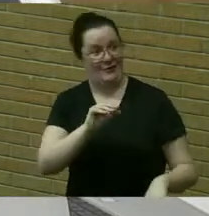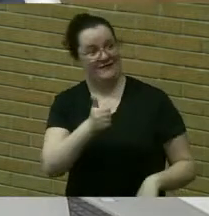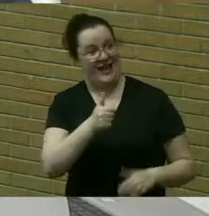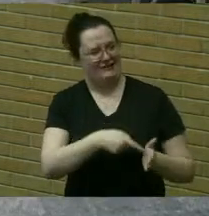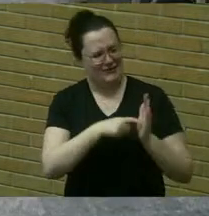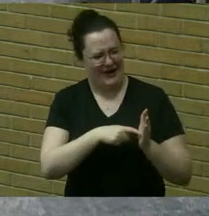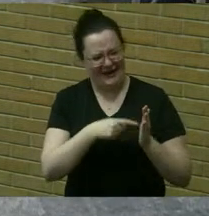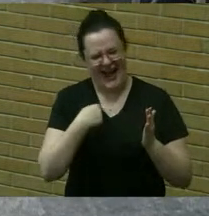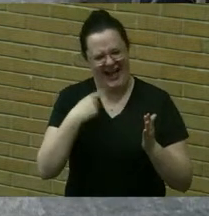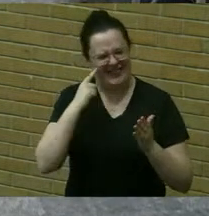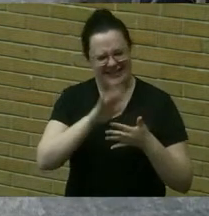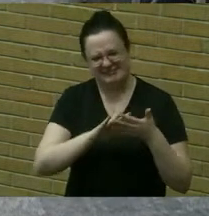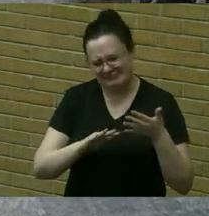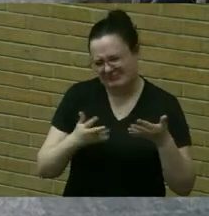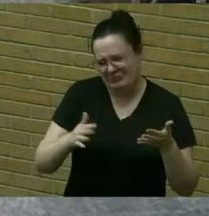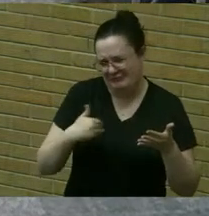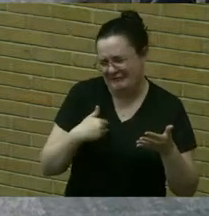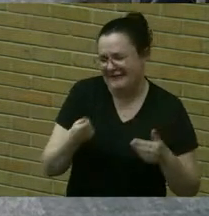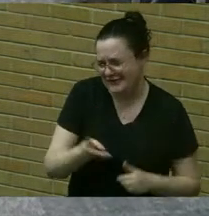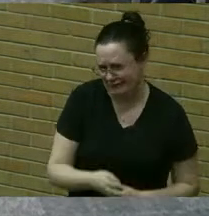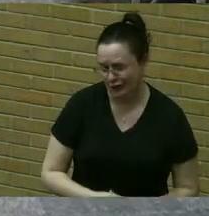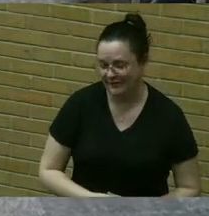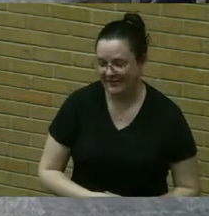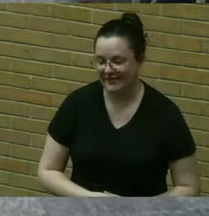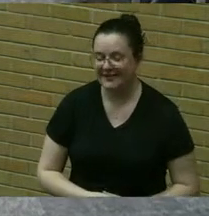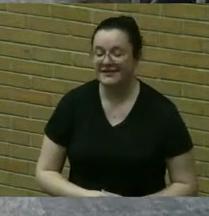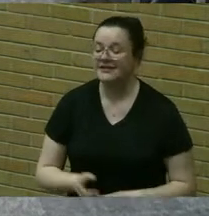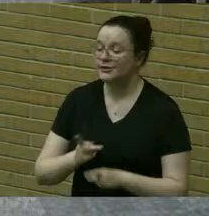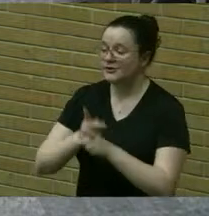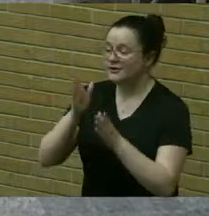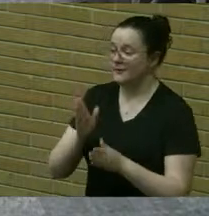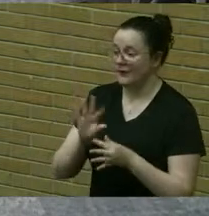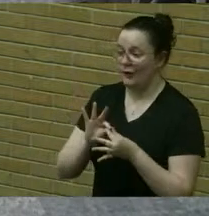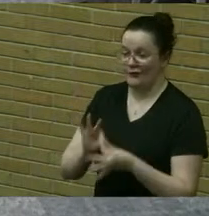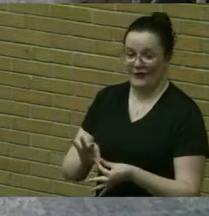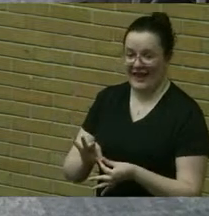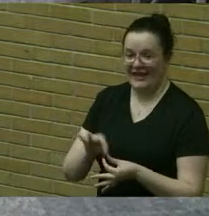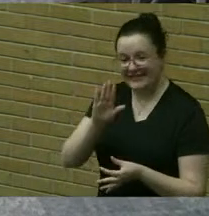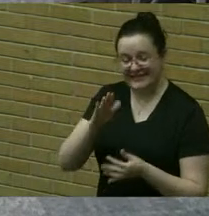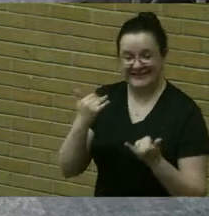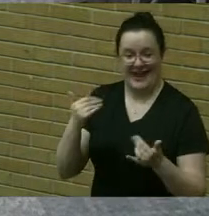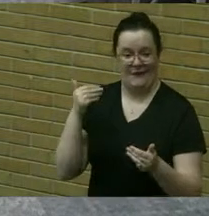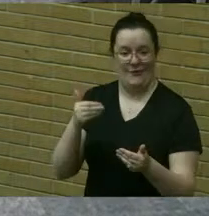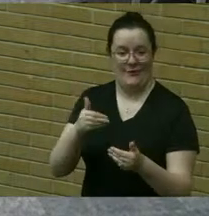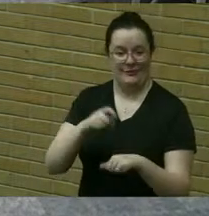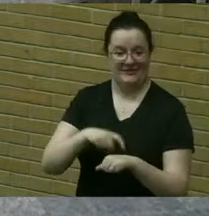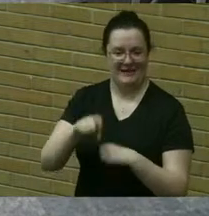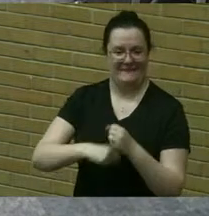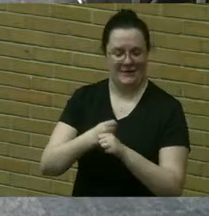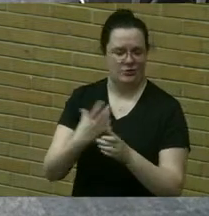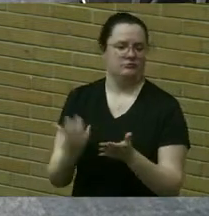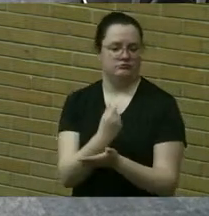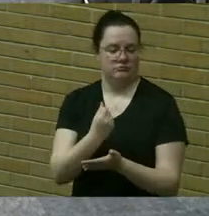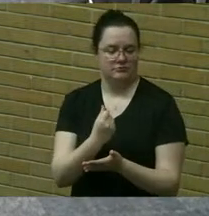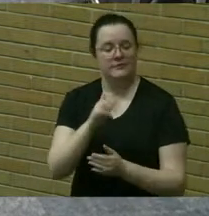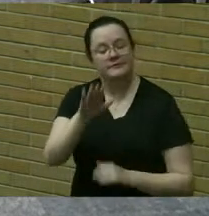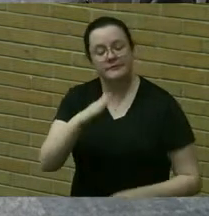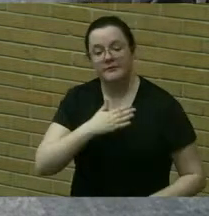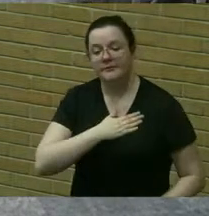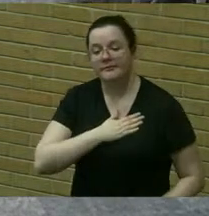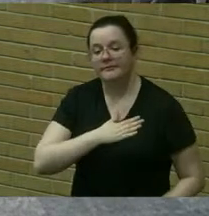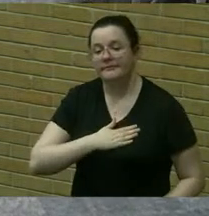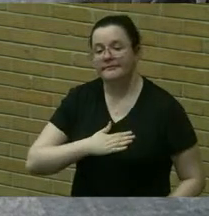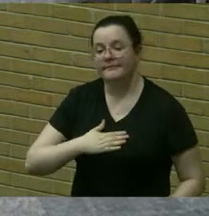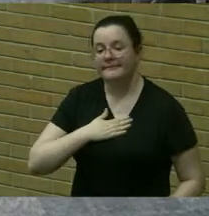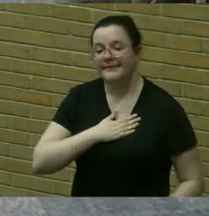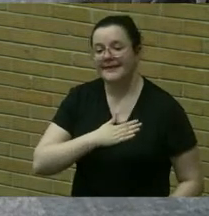hit that and i would just you know on a related note um we're getting to that time of year please you do not